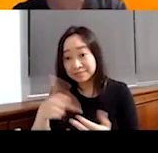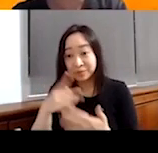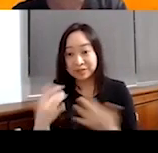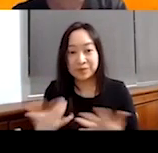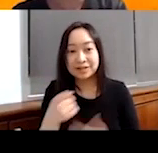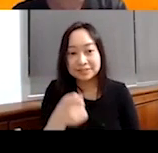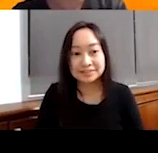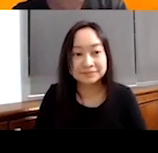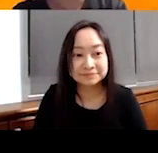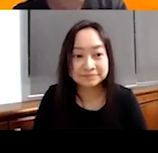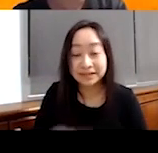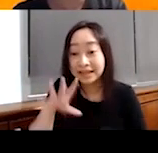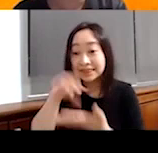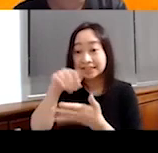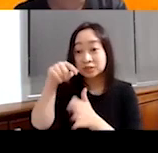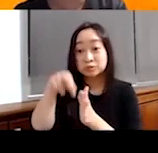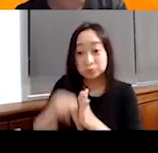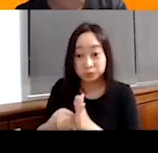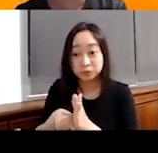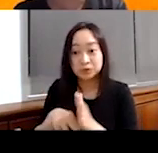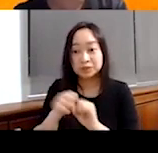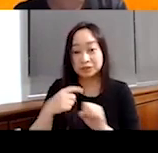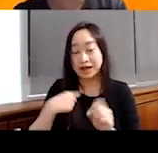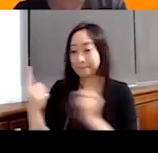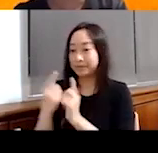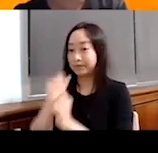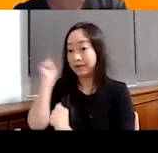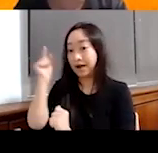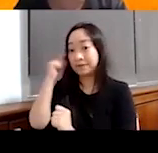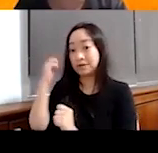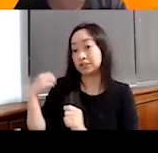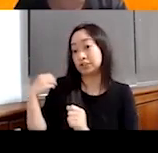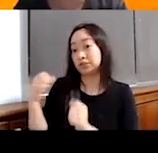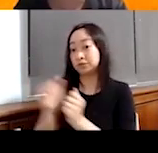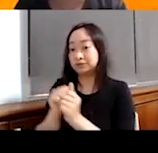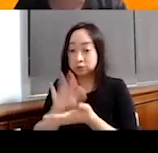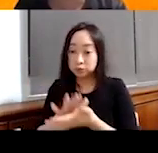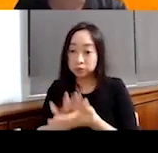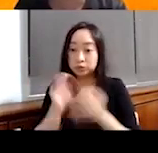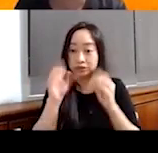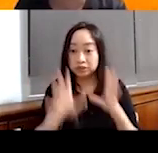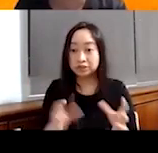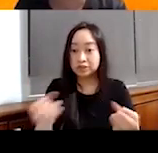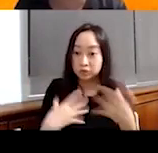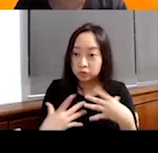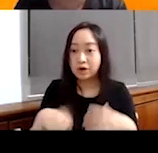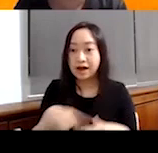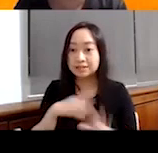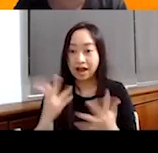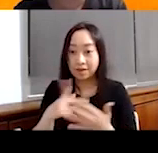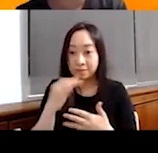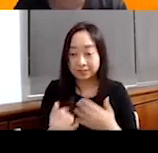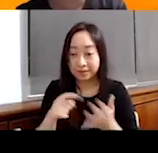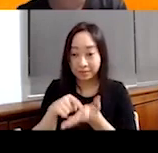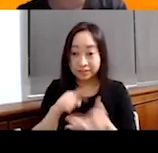So here I am, I'm meeting with some, uh, government officials and with the school and the teachers telling us about how this project model has changed